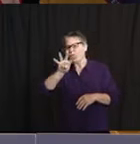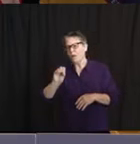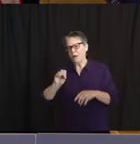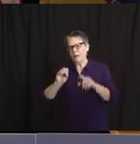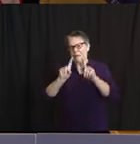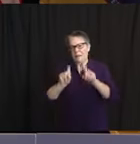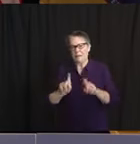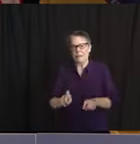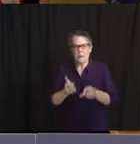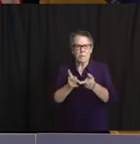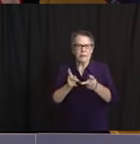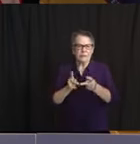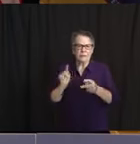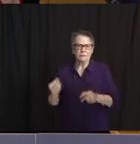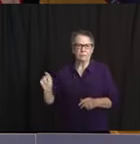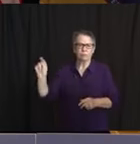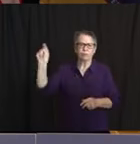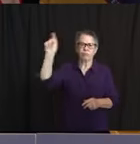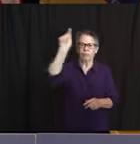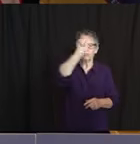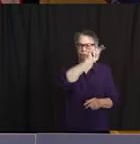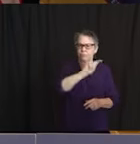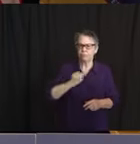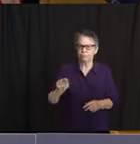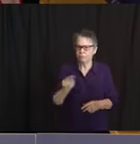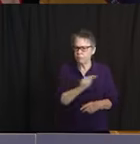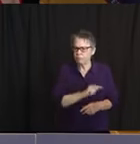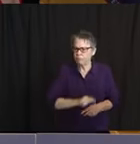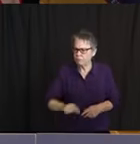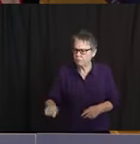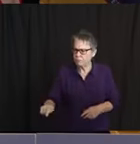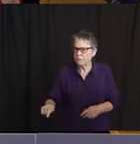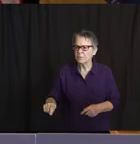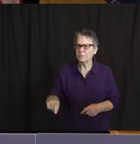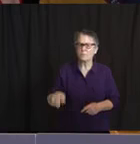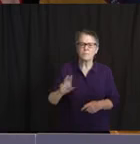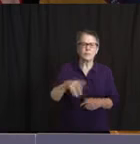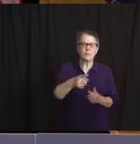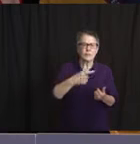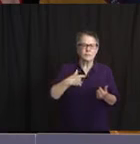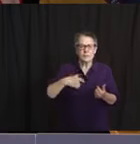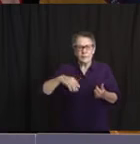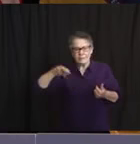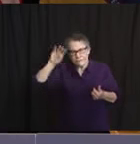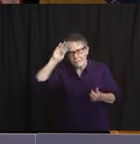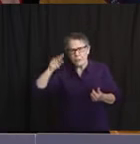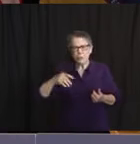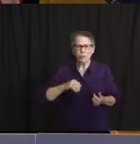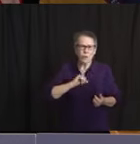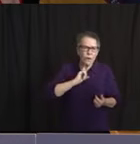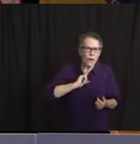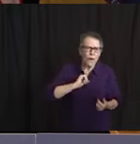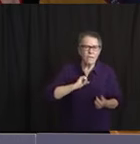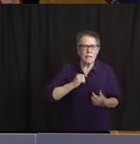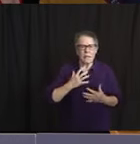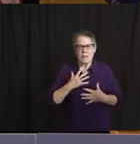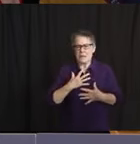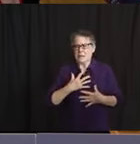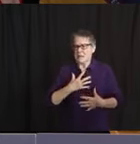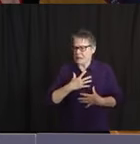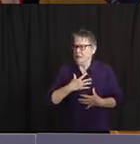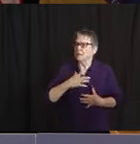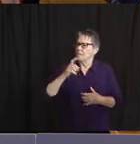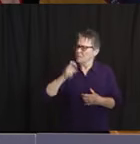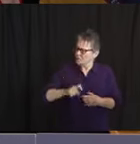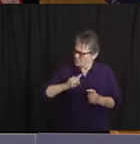symptoms or they feel they may have been exposed to COVID-19. Along with the expansion of testing, we're working